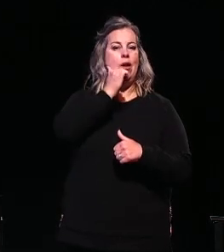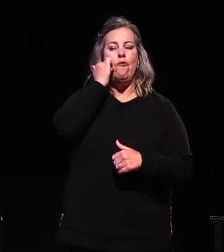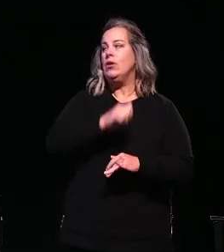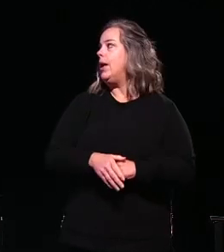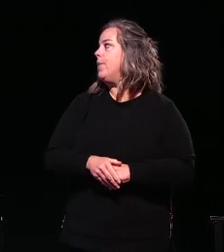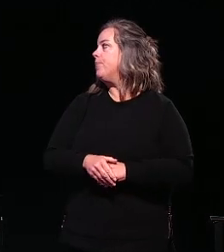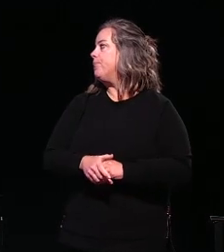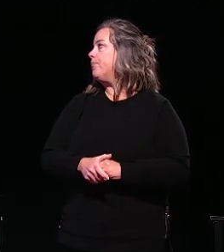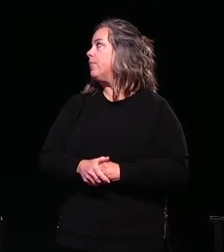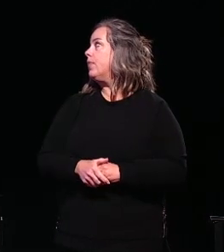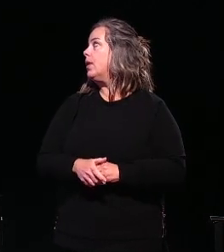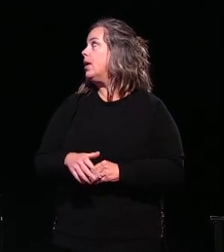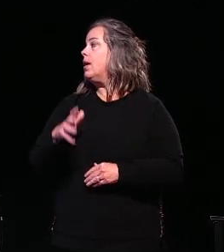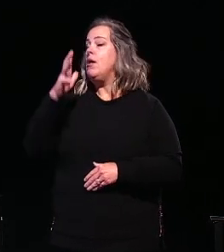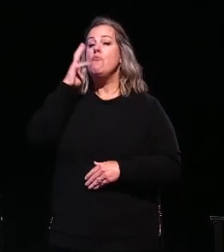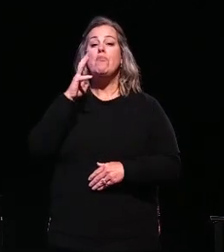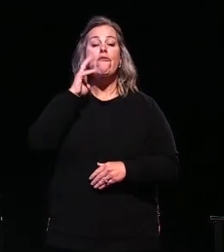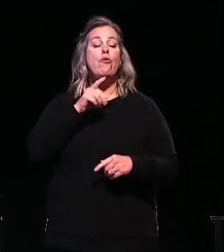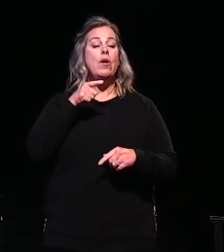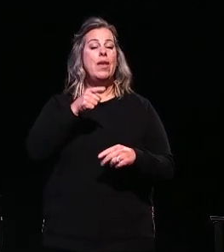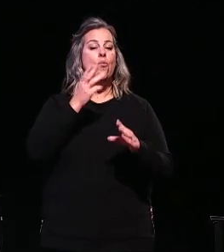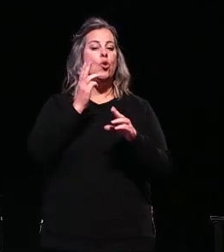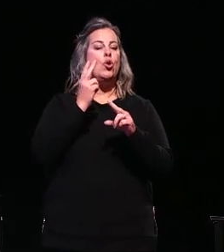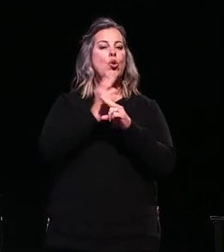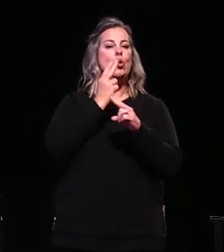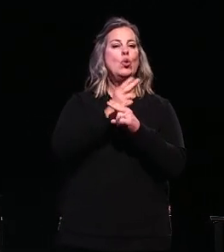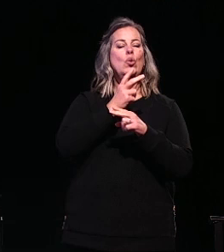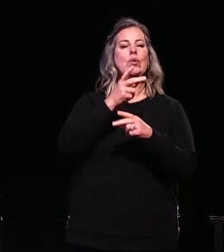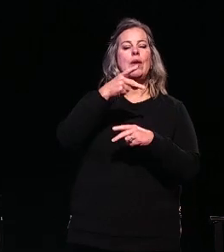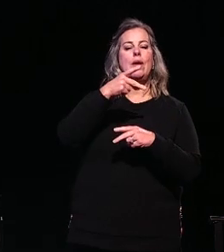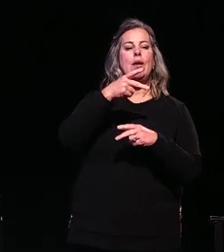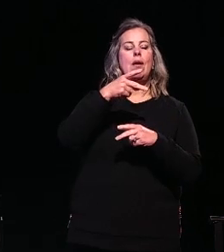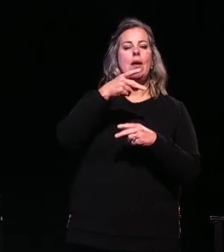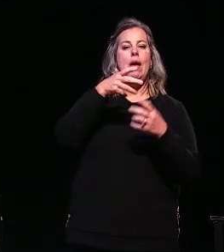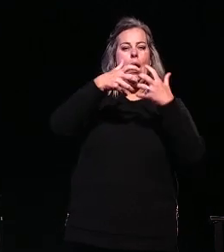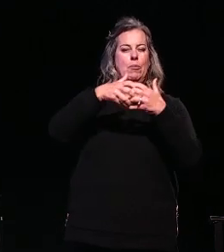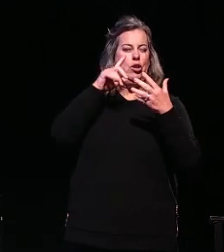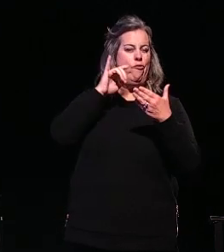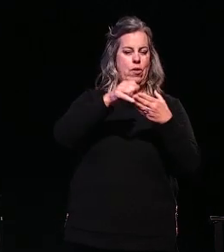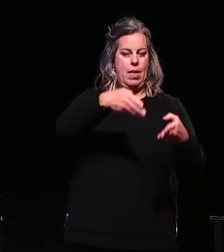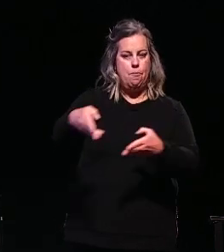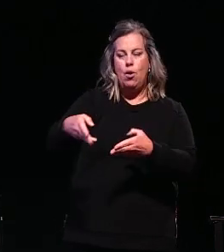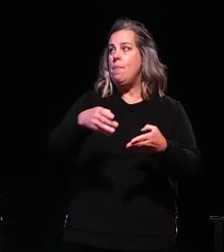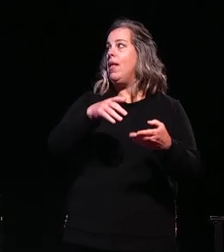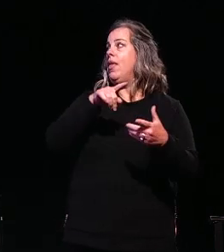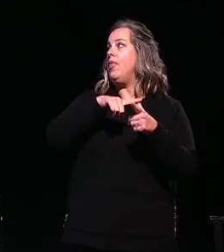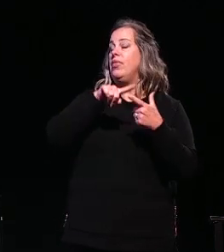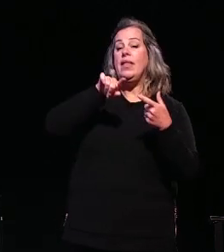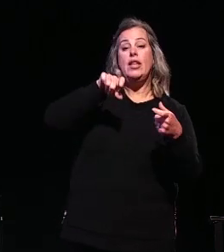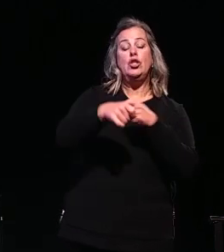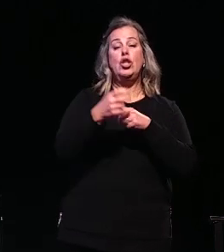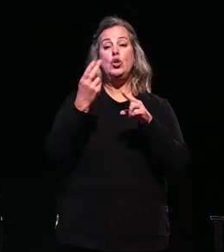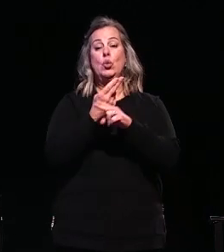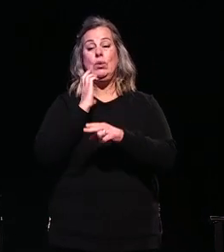Previously, Freeland dairy was using a prep robot, but just days after installing the vortex device, they turned the robot off, switching entirely to the